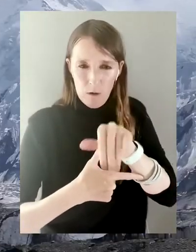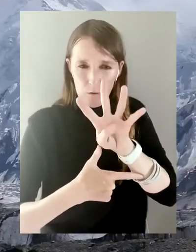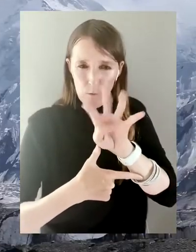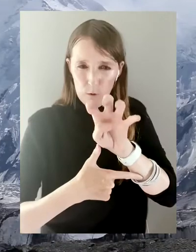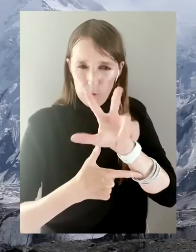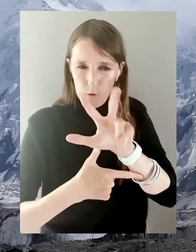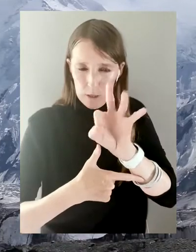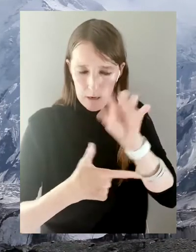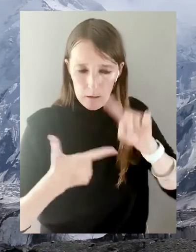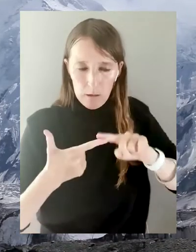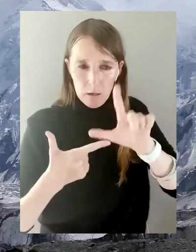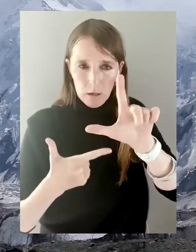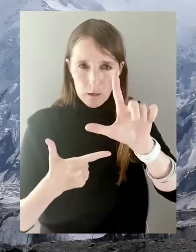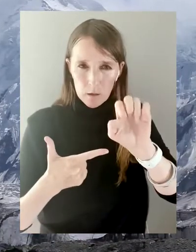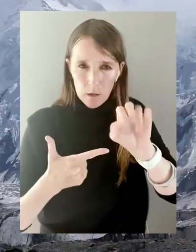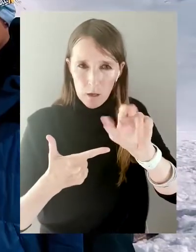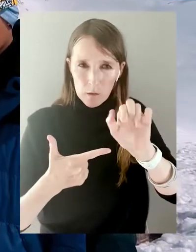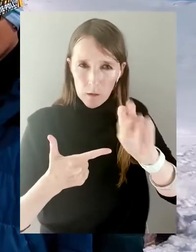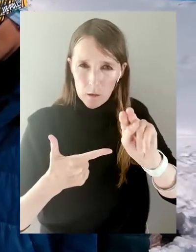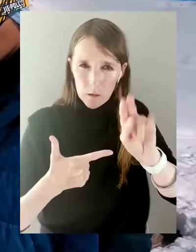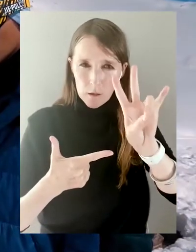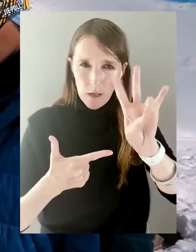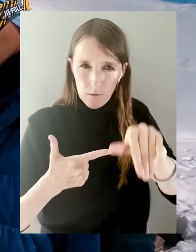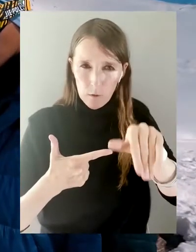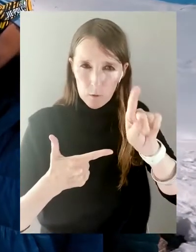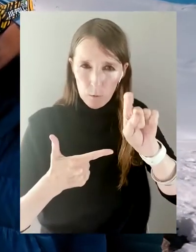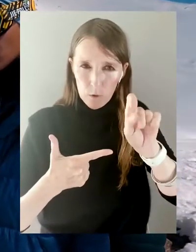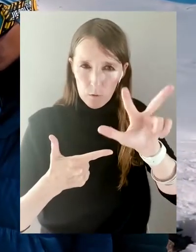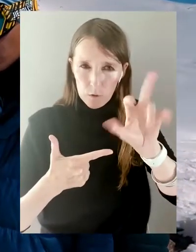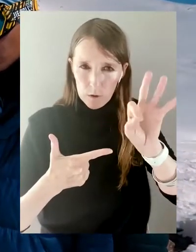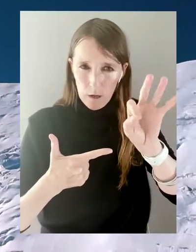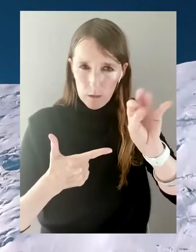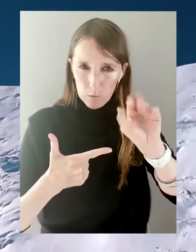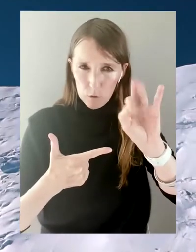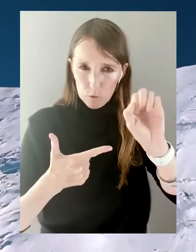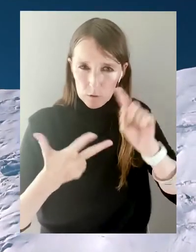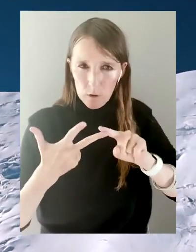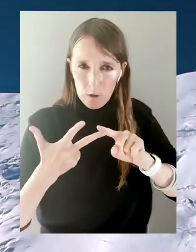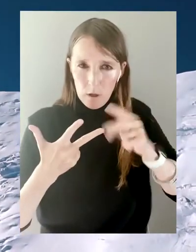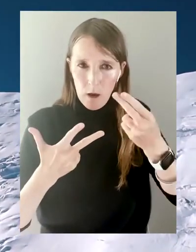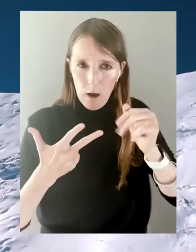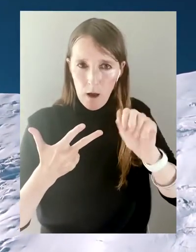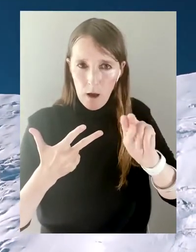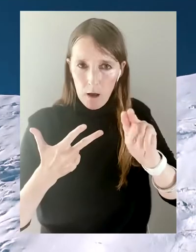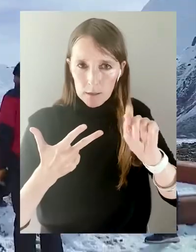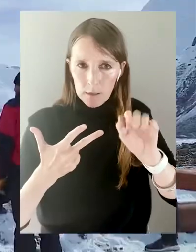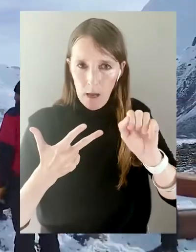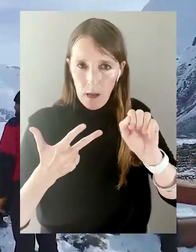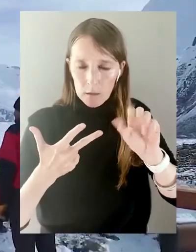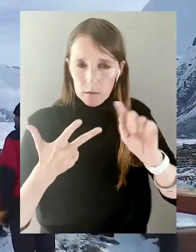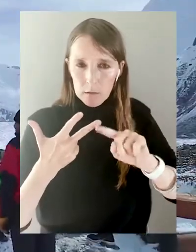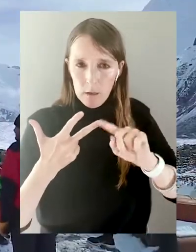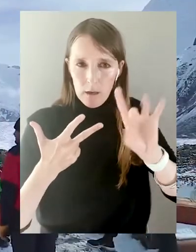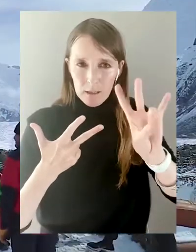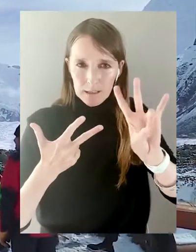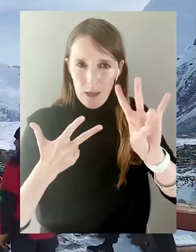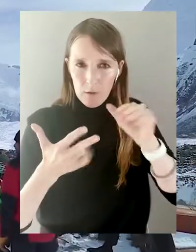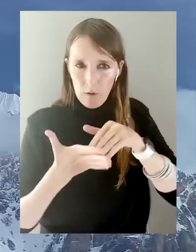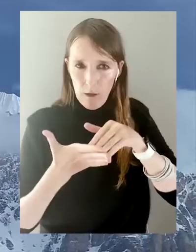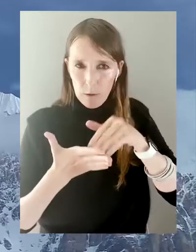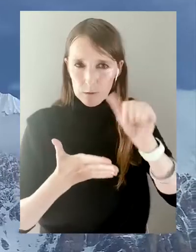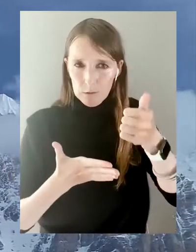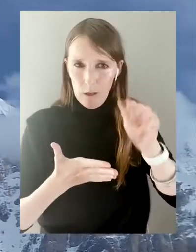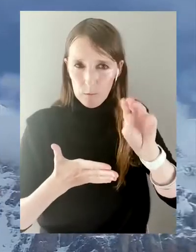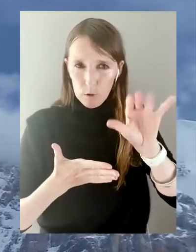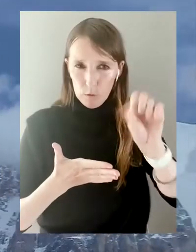,439 meters, Lenin Peak 7,139 meters and Pantangri Peak